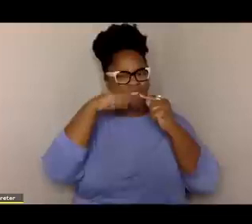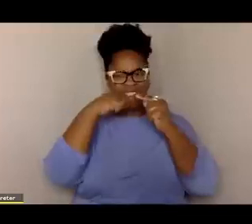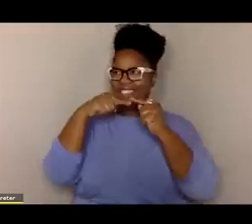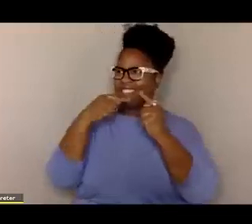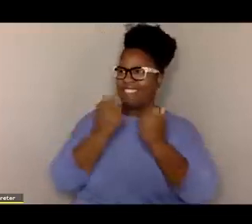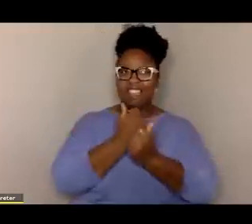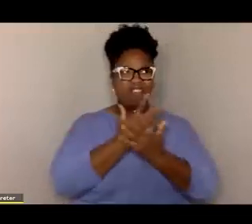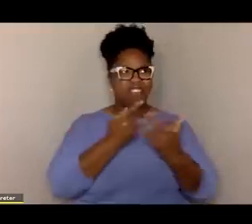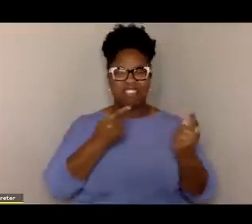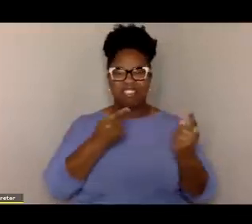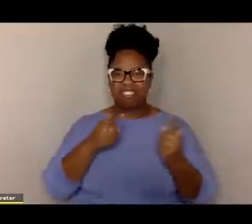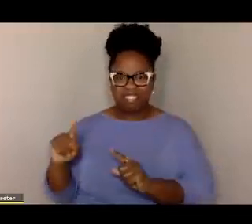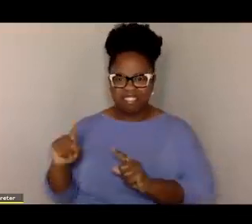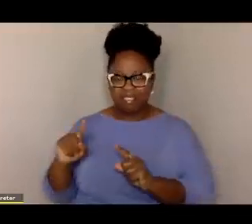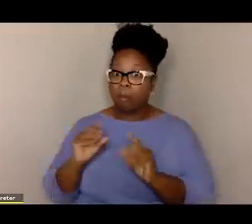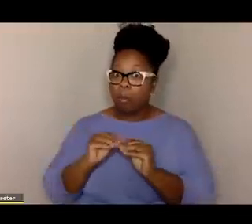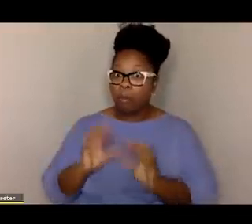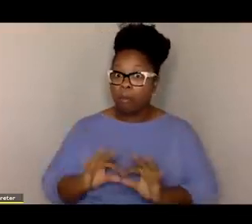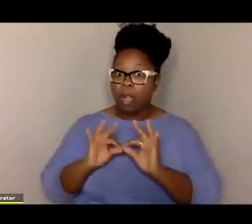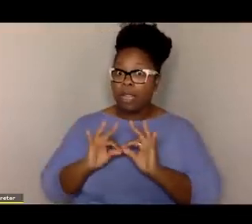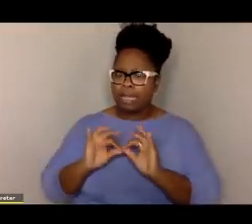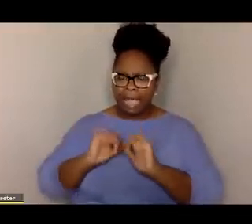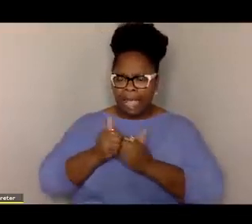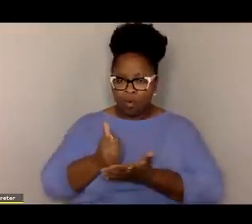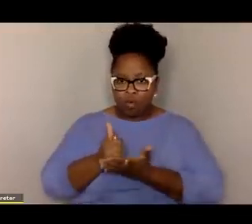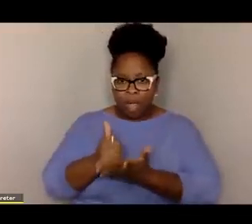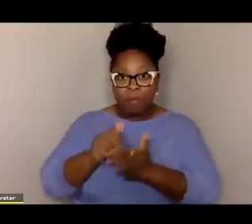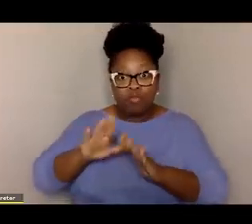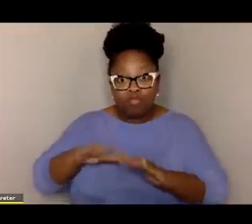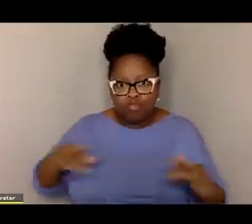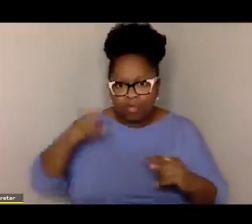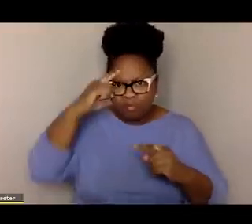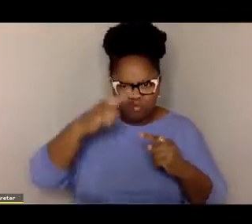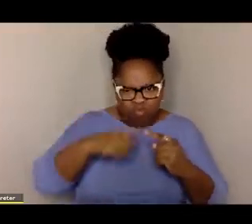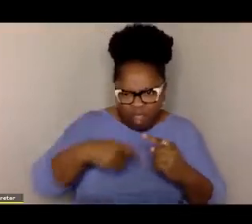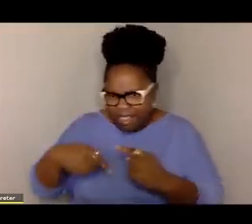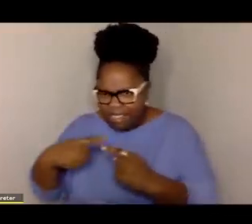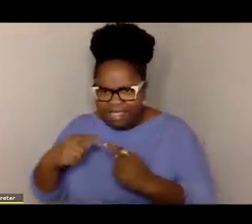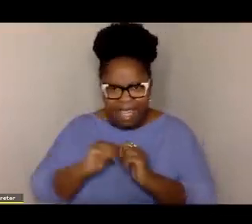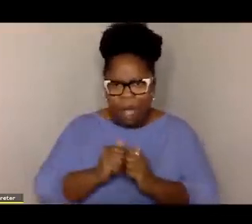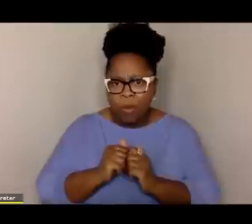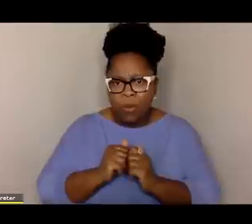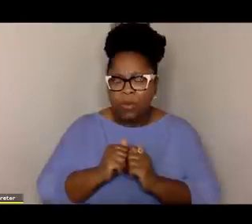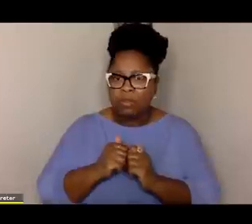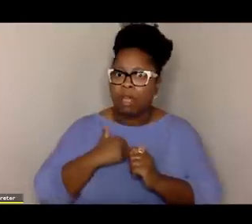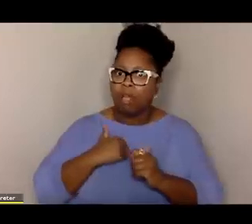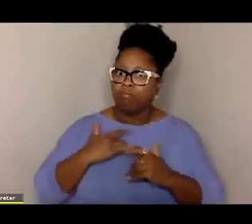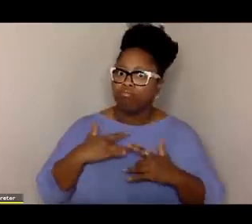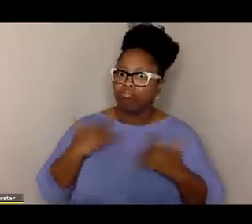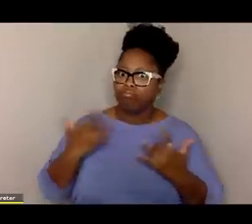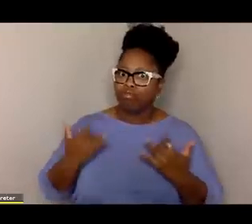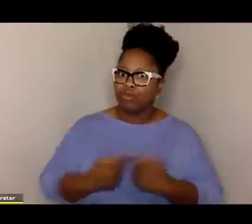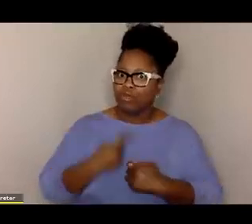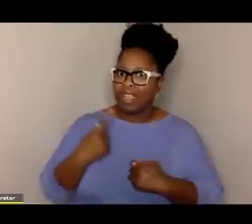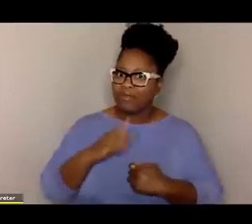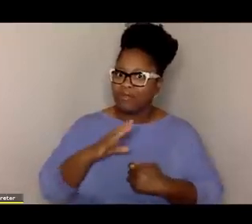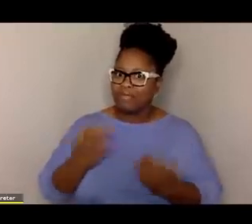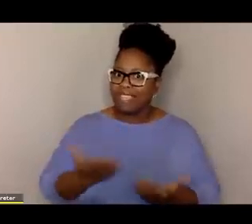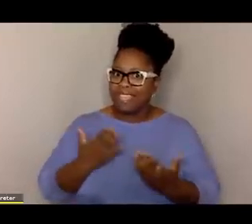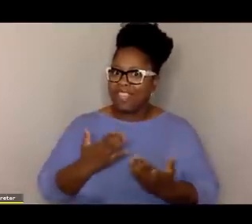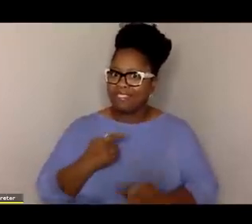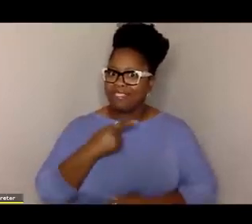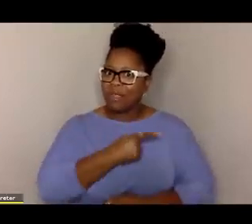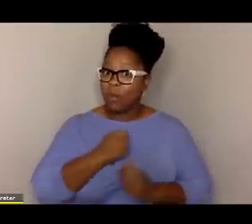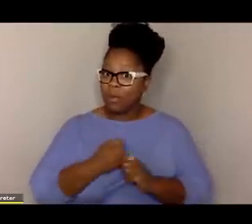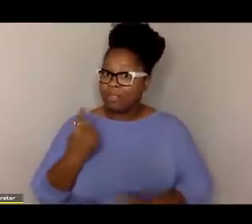process all of this? And more importantly, how do we help children process it? And so I am delighted today